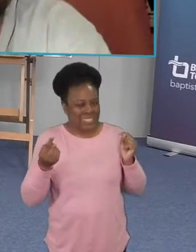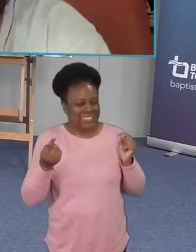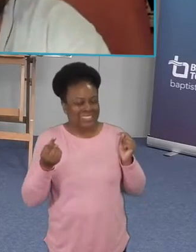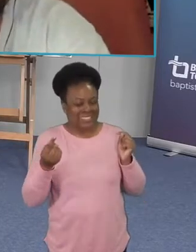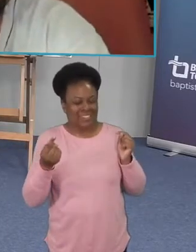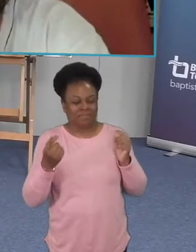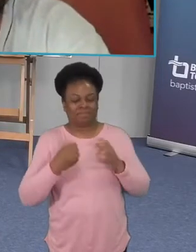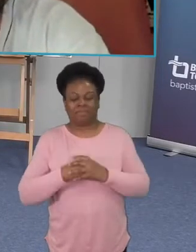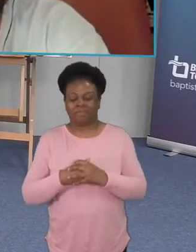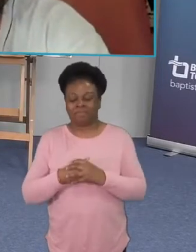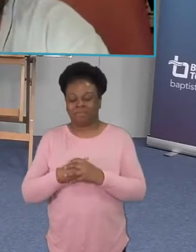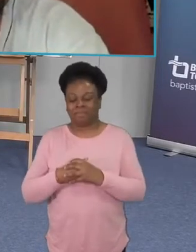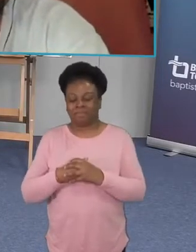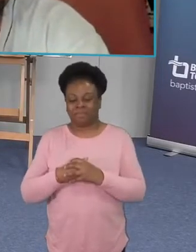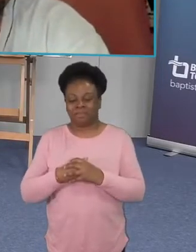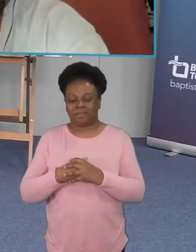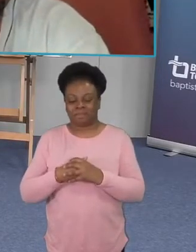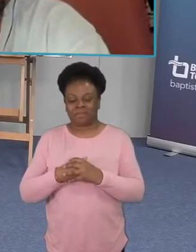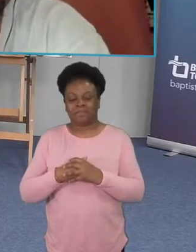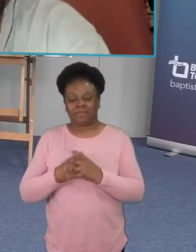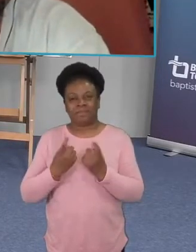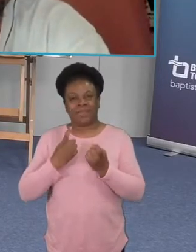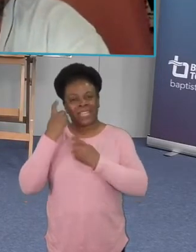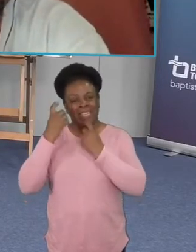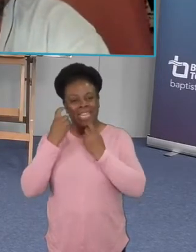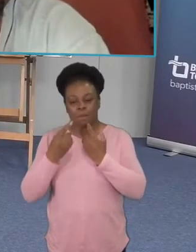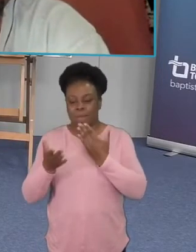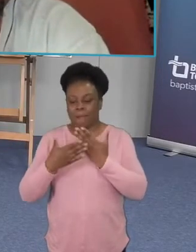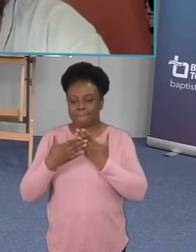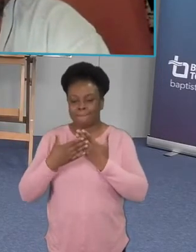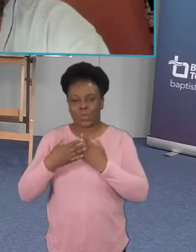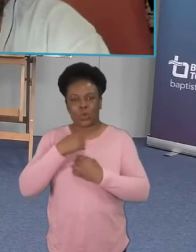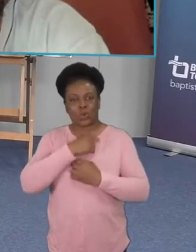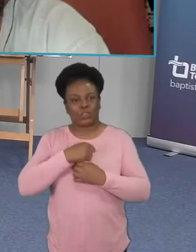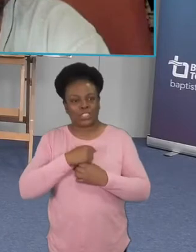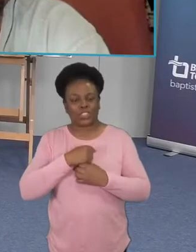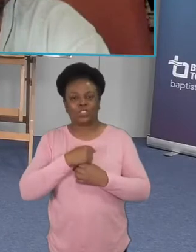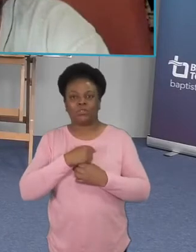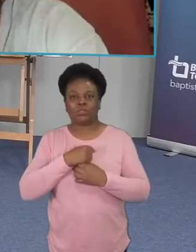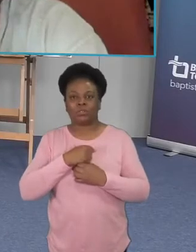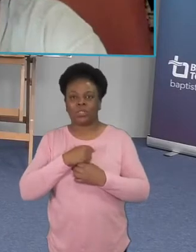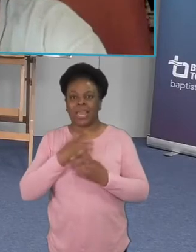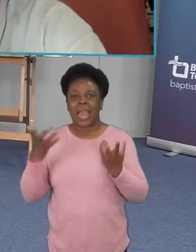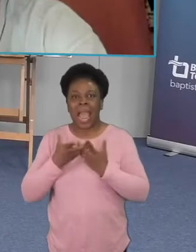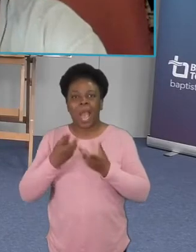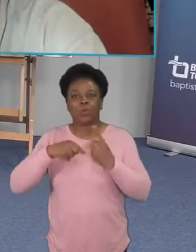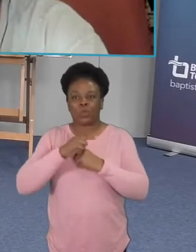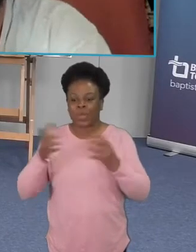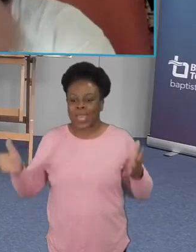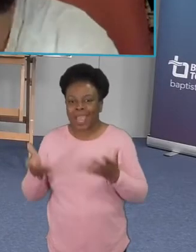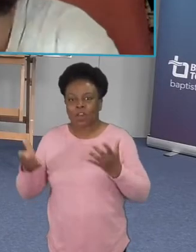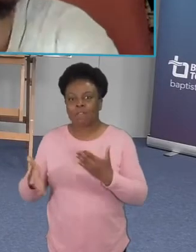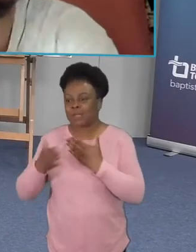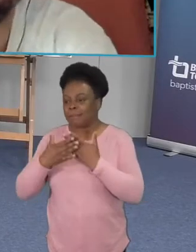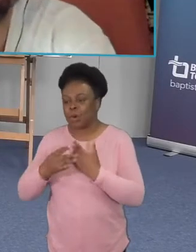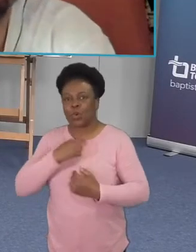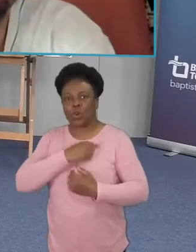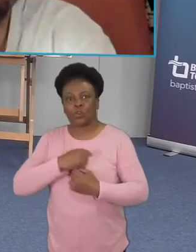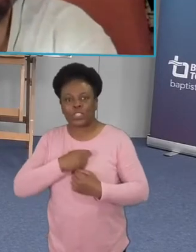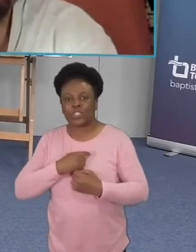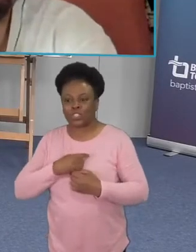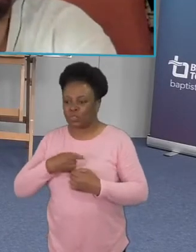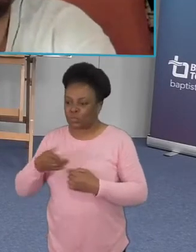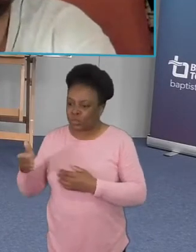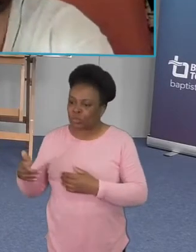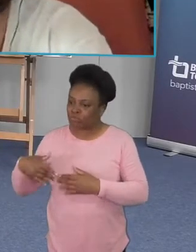how do we get more christians to move and live in the margins rather than staying tucked away in the suburbs or the nice